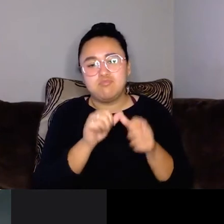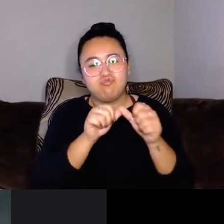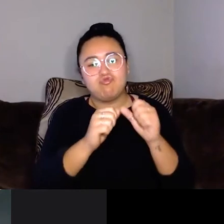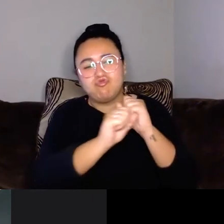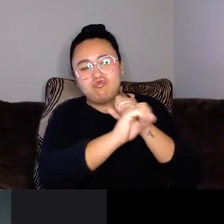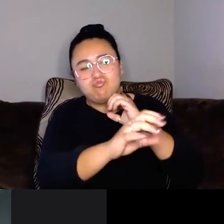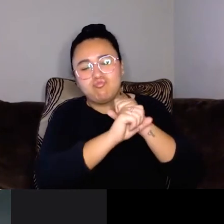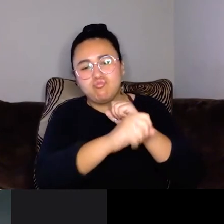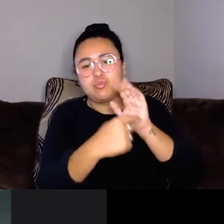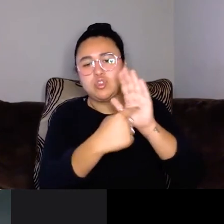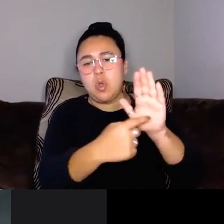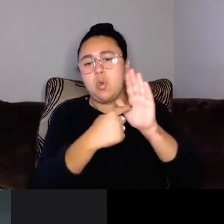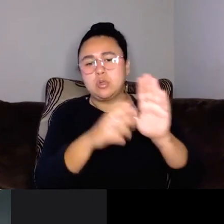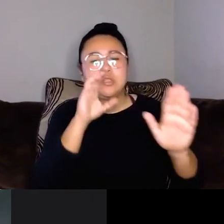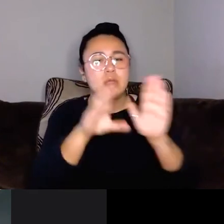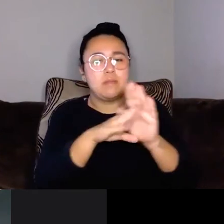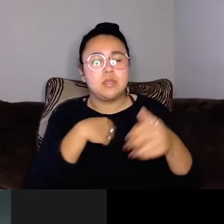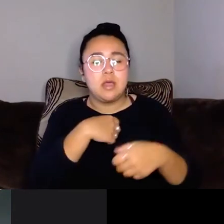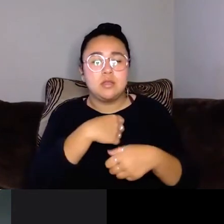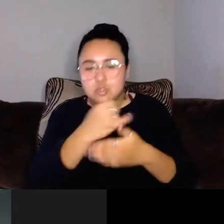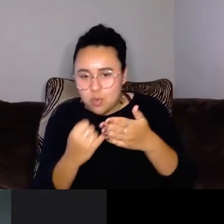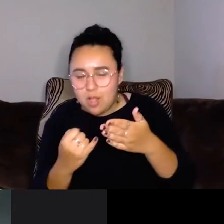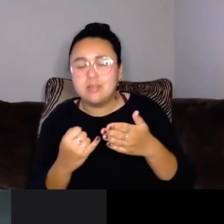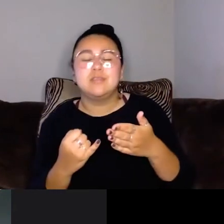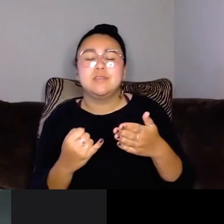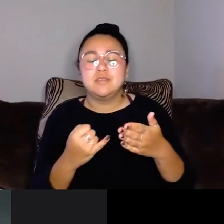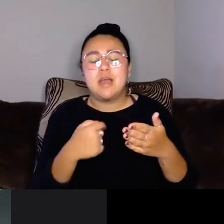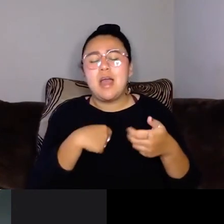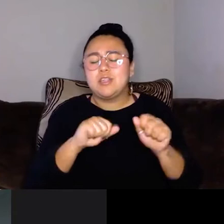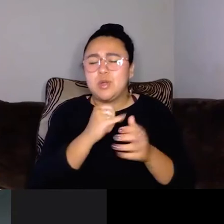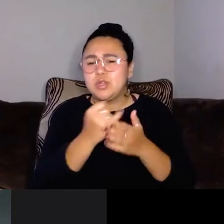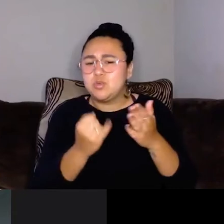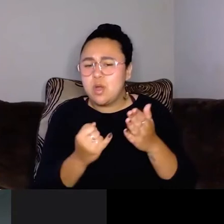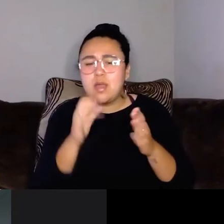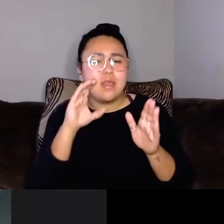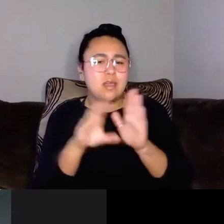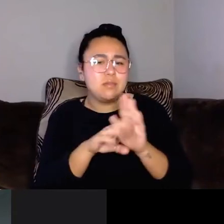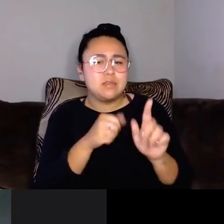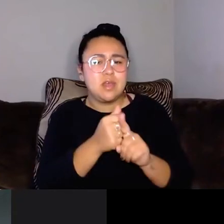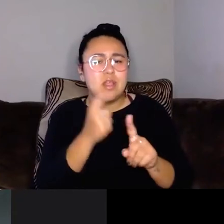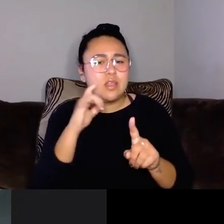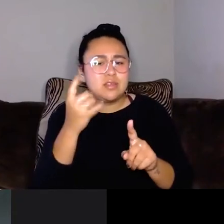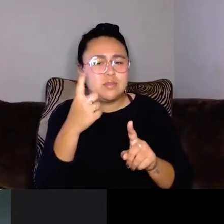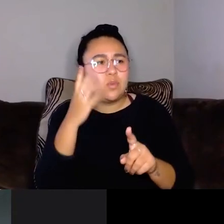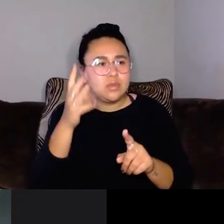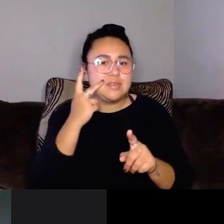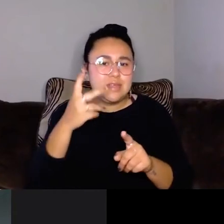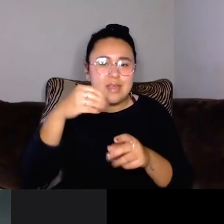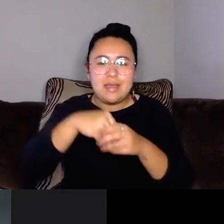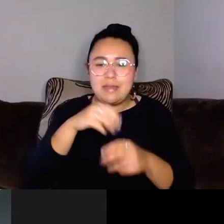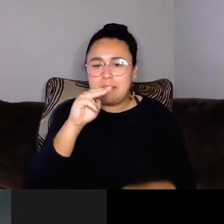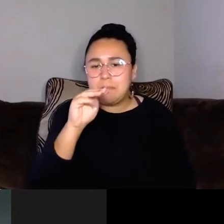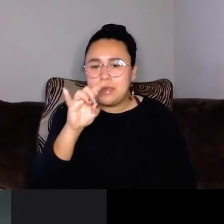the images that I was creating. I tried to create really, um, images that look like something you would see in the media anyway,